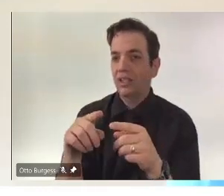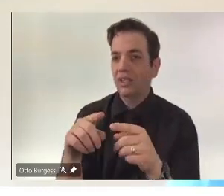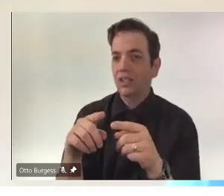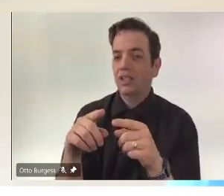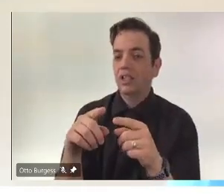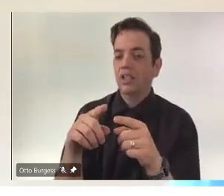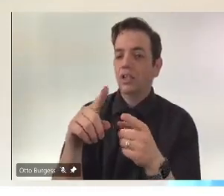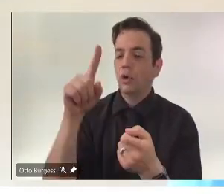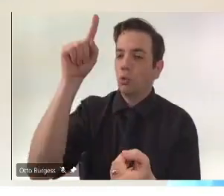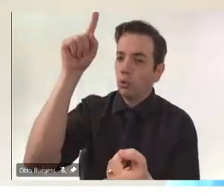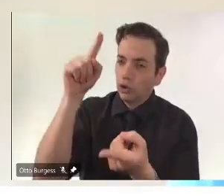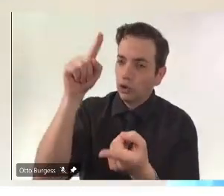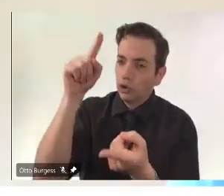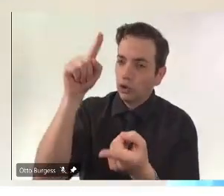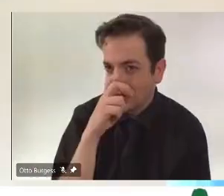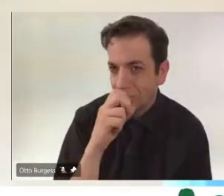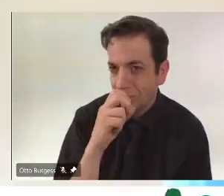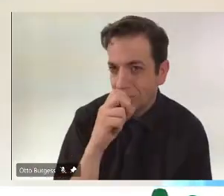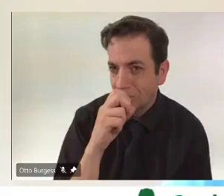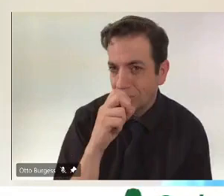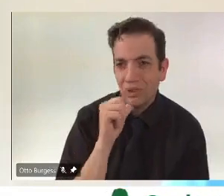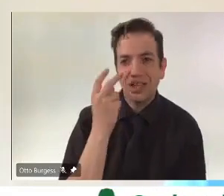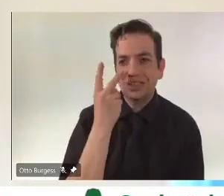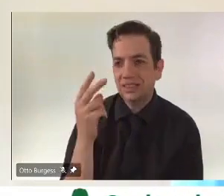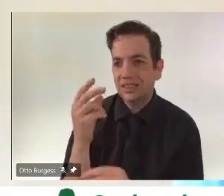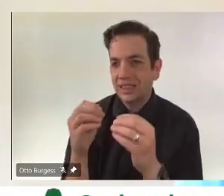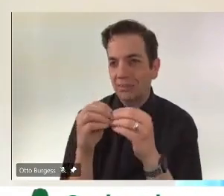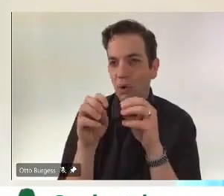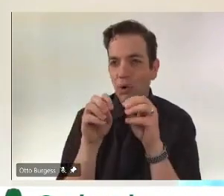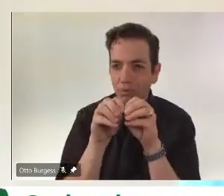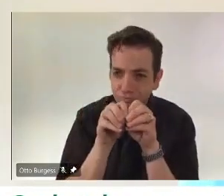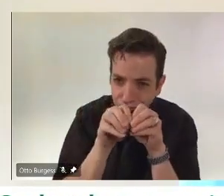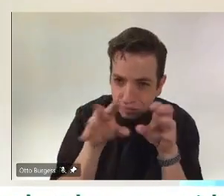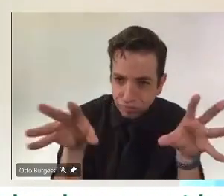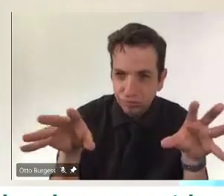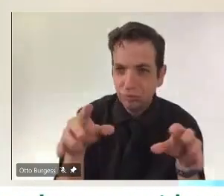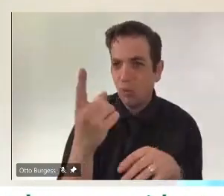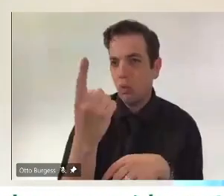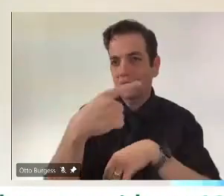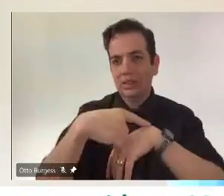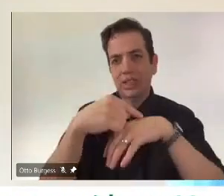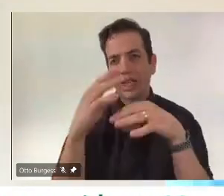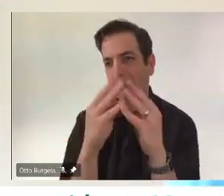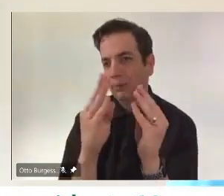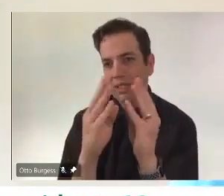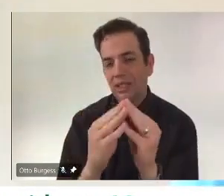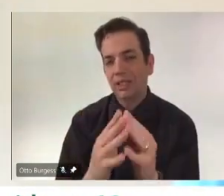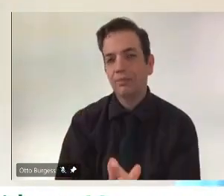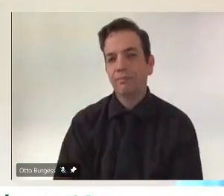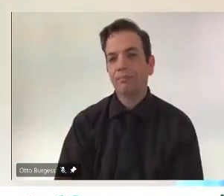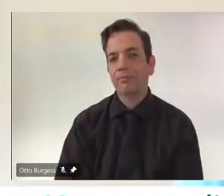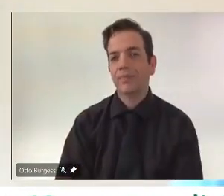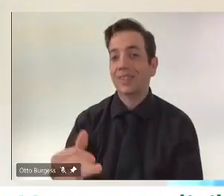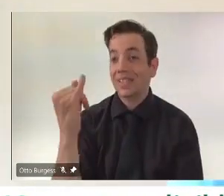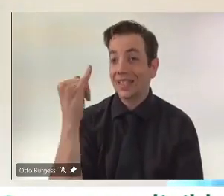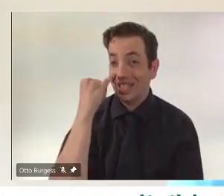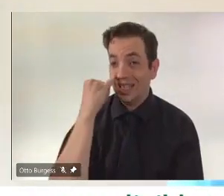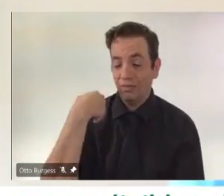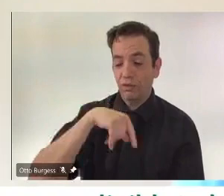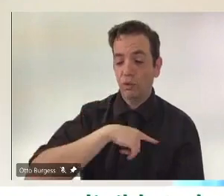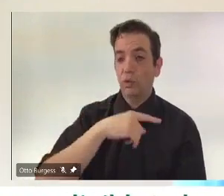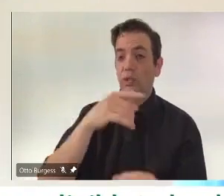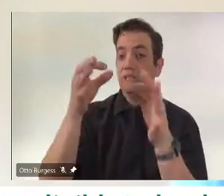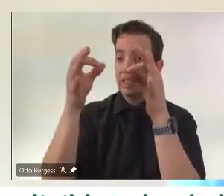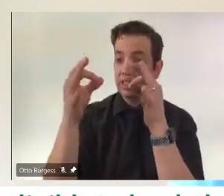we are to see a super spreader event. And finally, I'll say, you know, if we choose to remain unvaccinated, our risk today